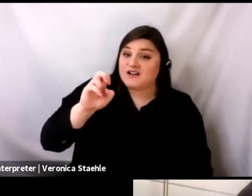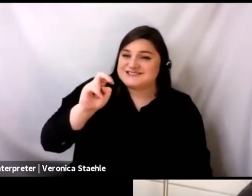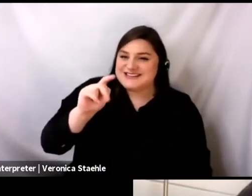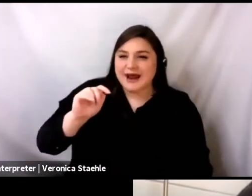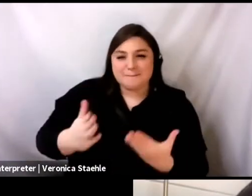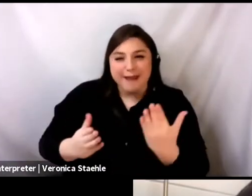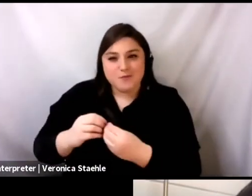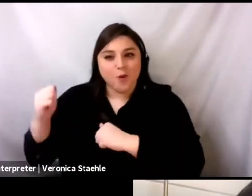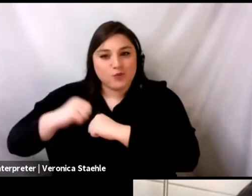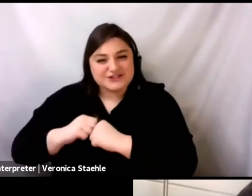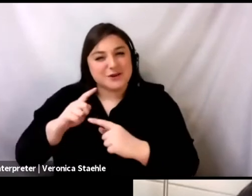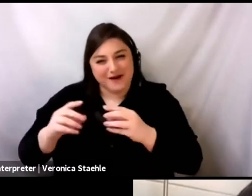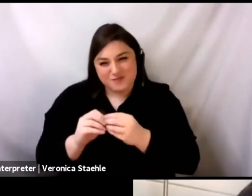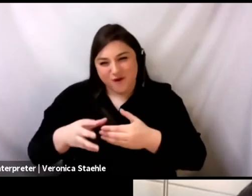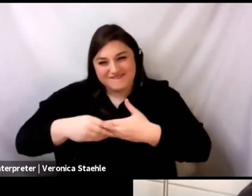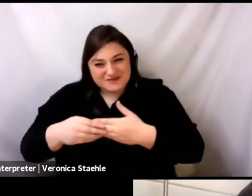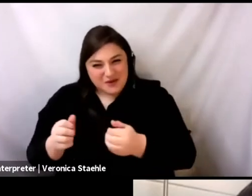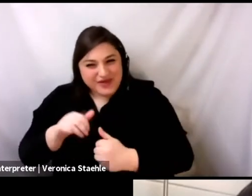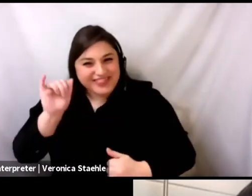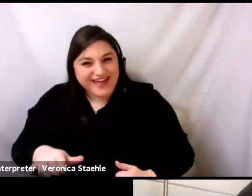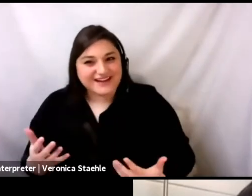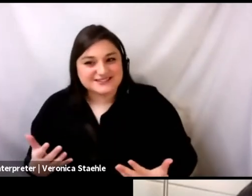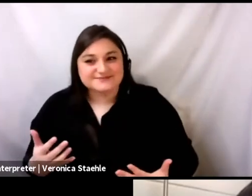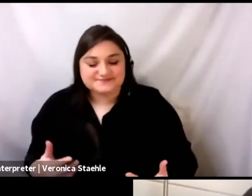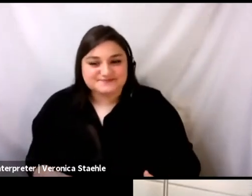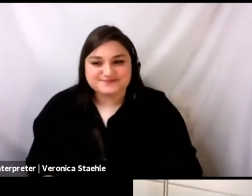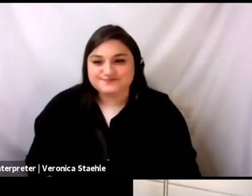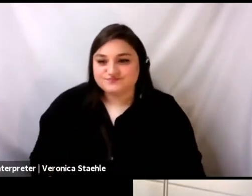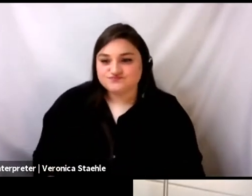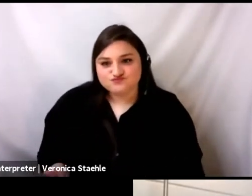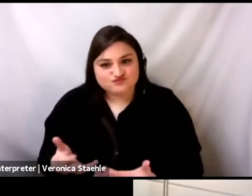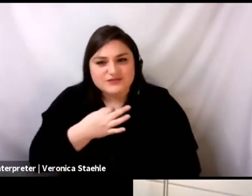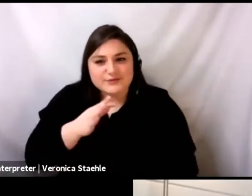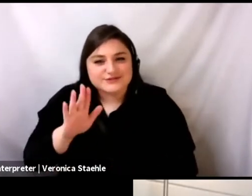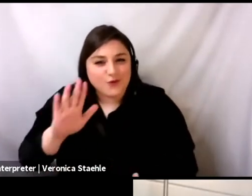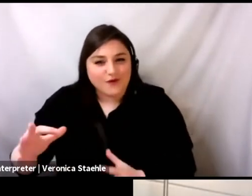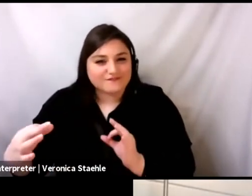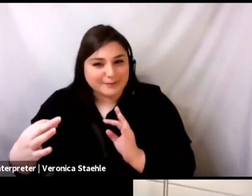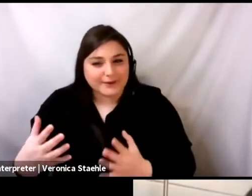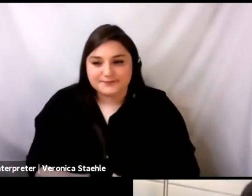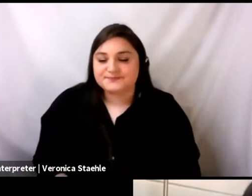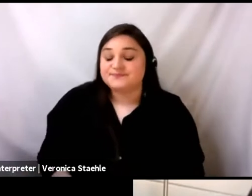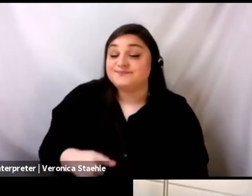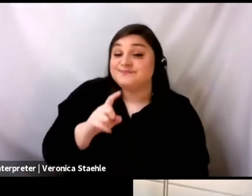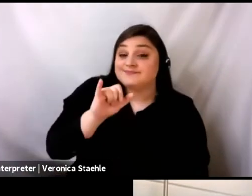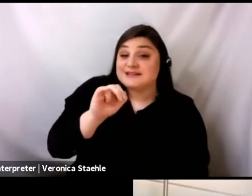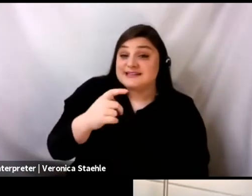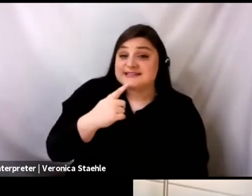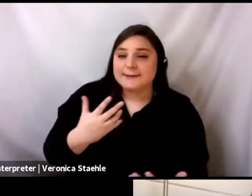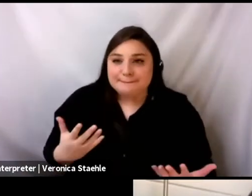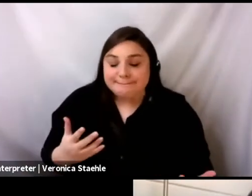Um, I, I have to say, I don't have all the answers. And, you know, I think for me, um,